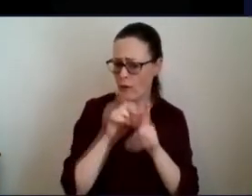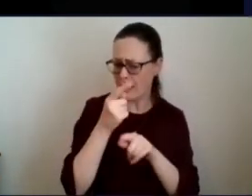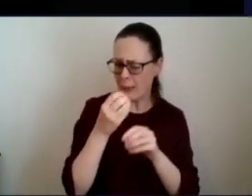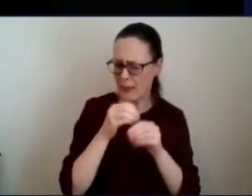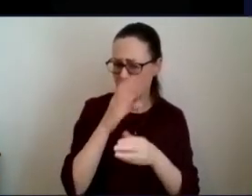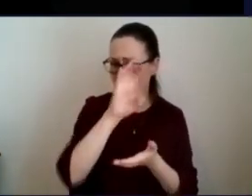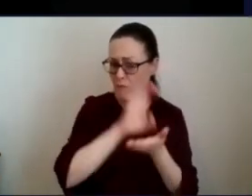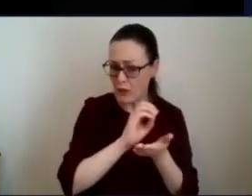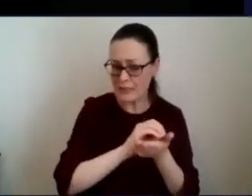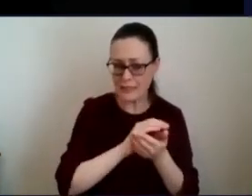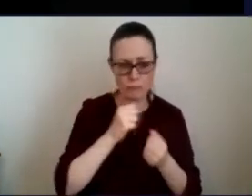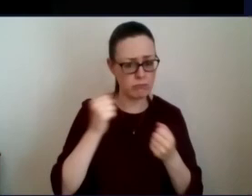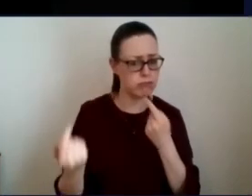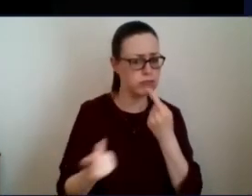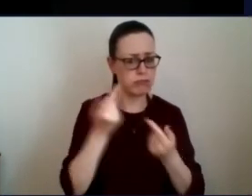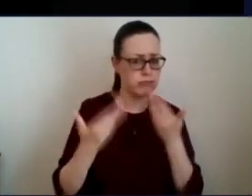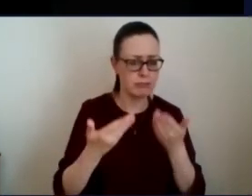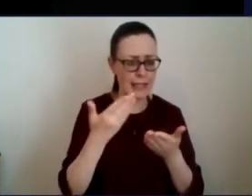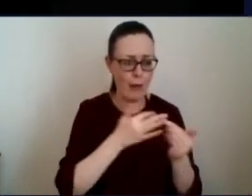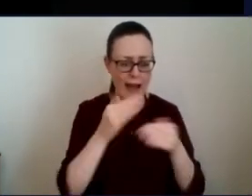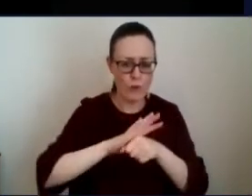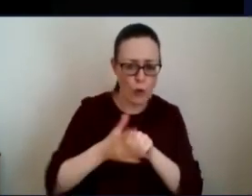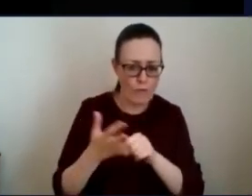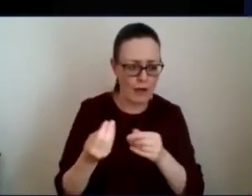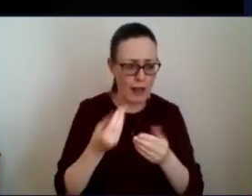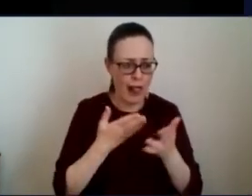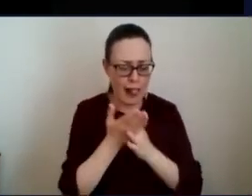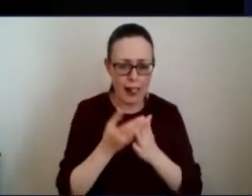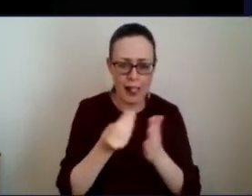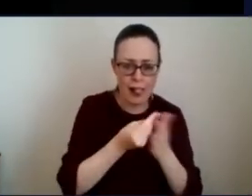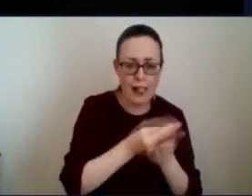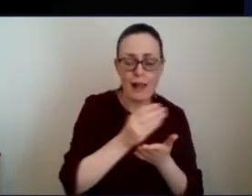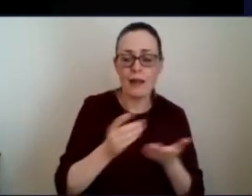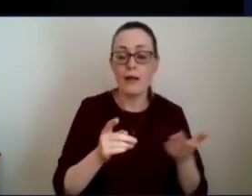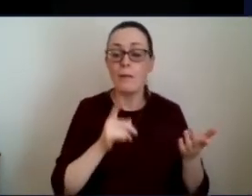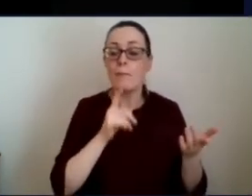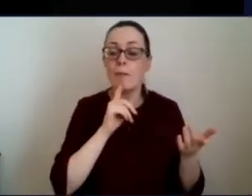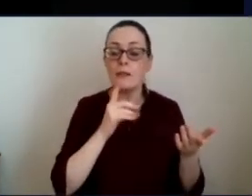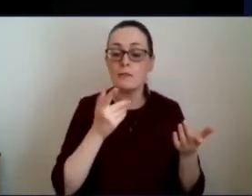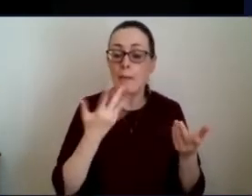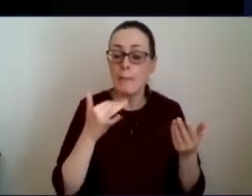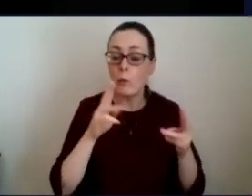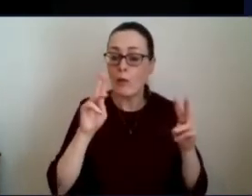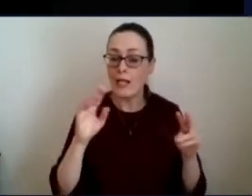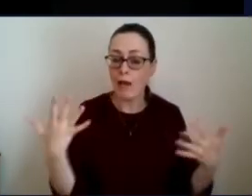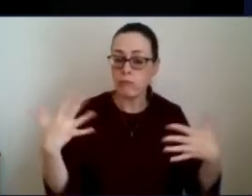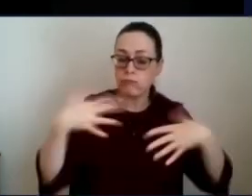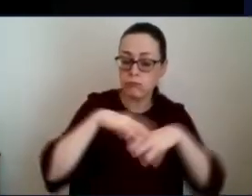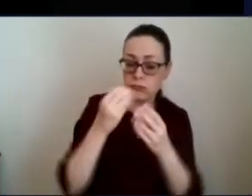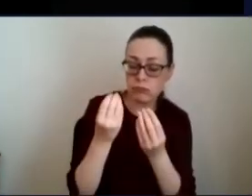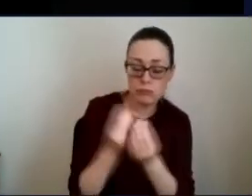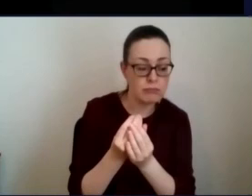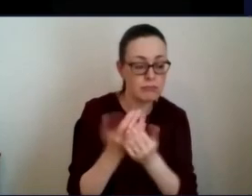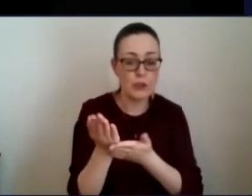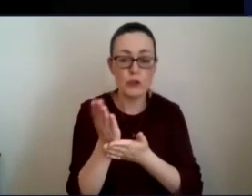competing for funding obviously post-covid but i suppose as well the fact that it can be pointed out that by pooling resources and sharing uh